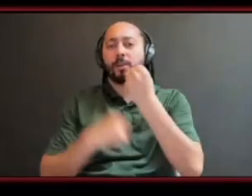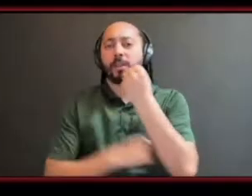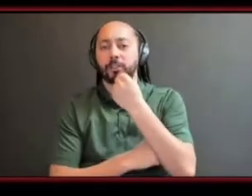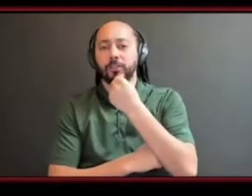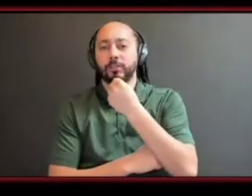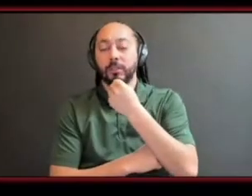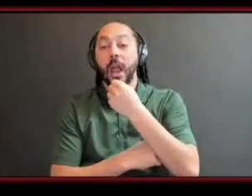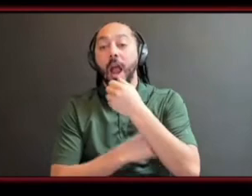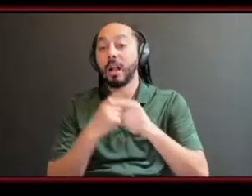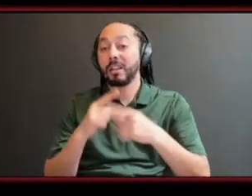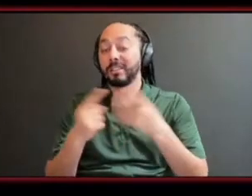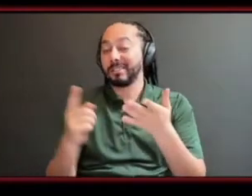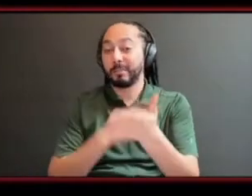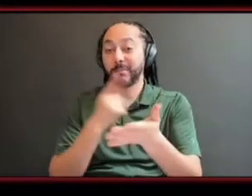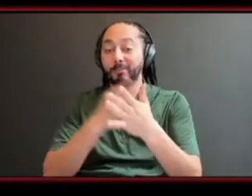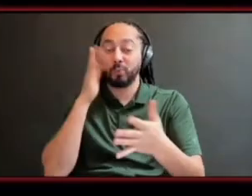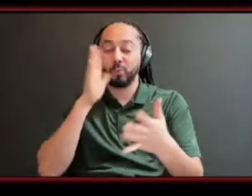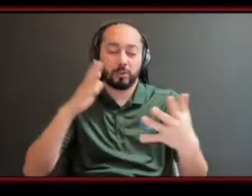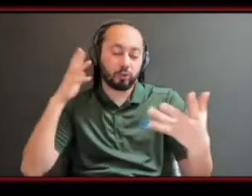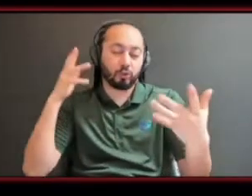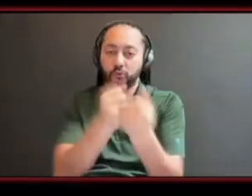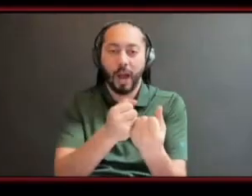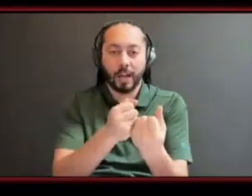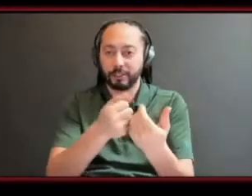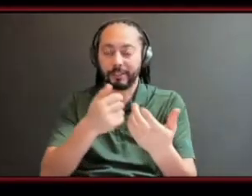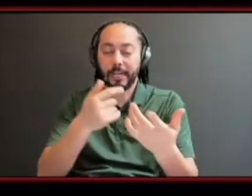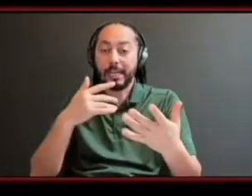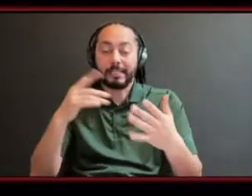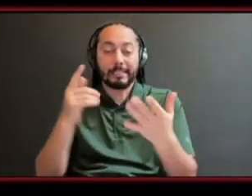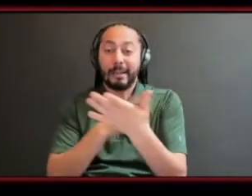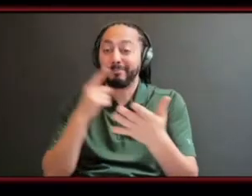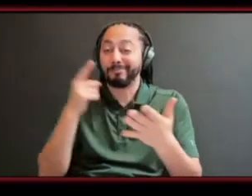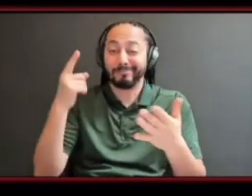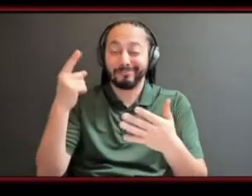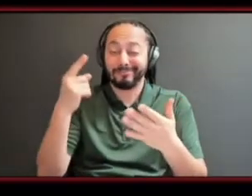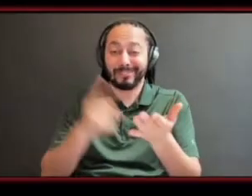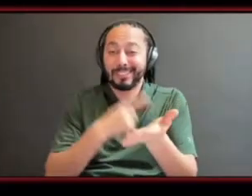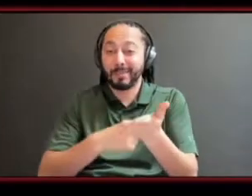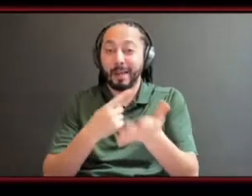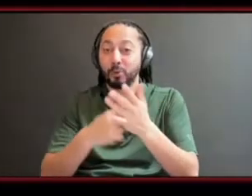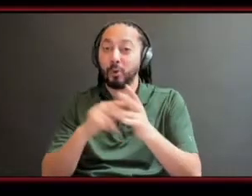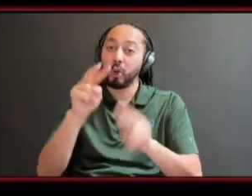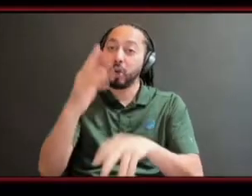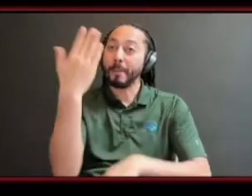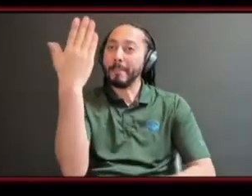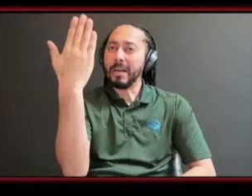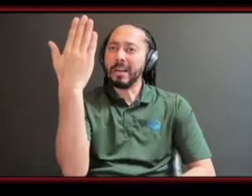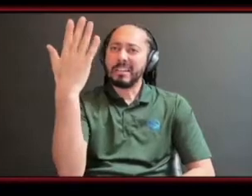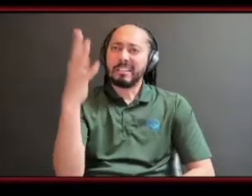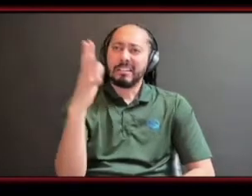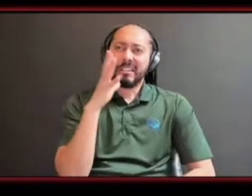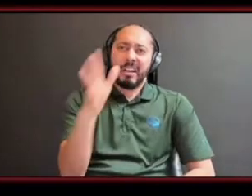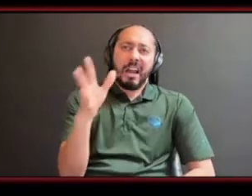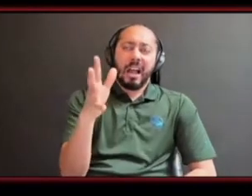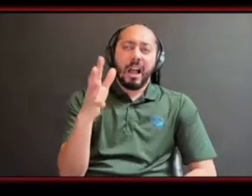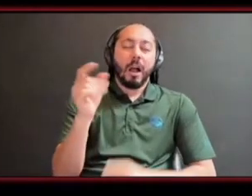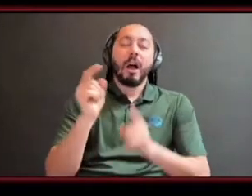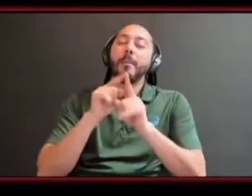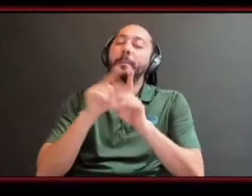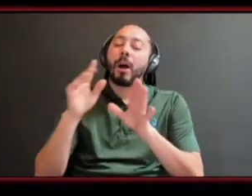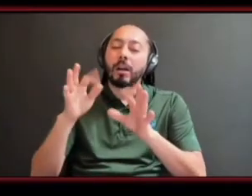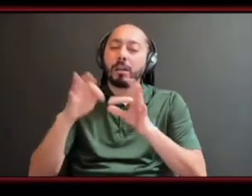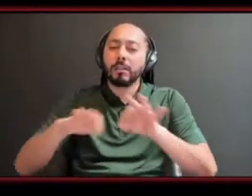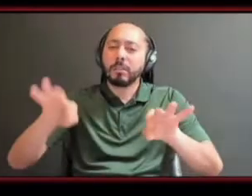to you know look in the mirror and not love what you see but if you started building that foundation of self-love and self